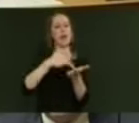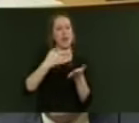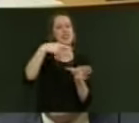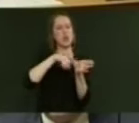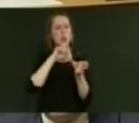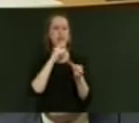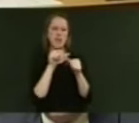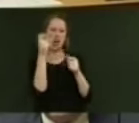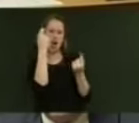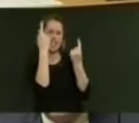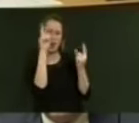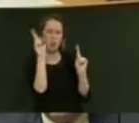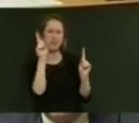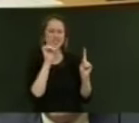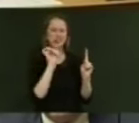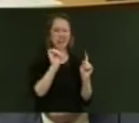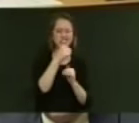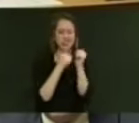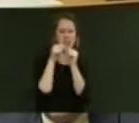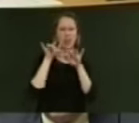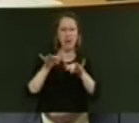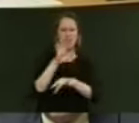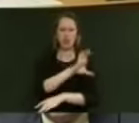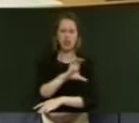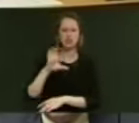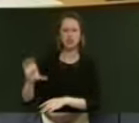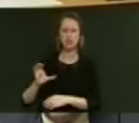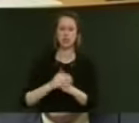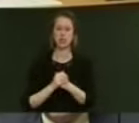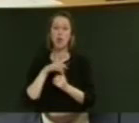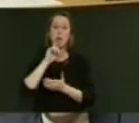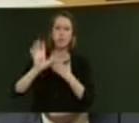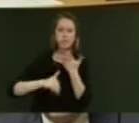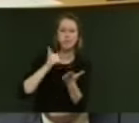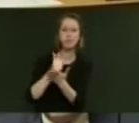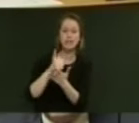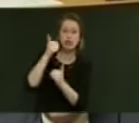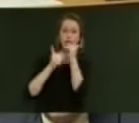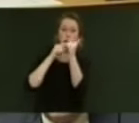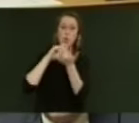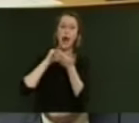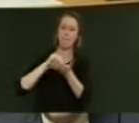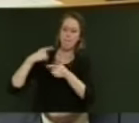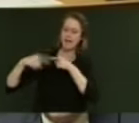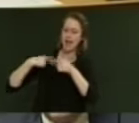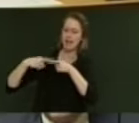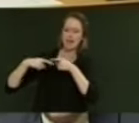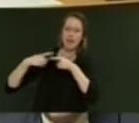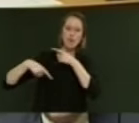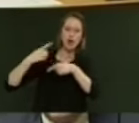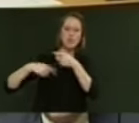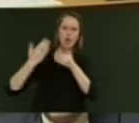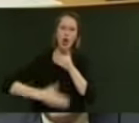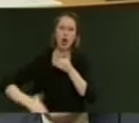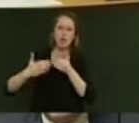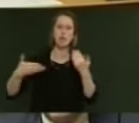have a better idea about what the right structure in Christchurch should be, and implementing this structure will help maintain progress towards long